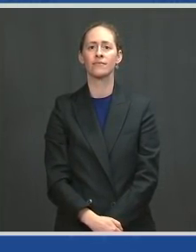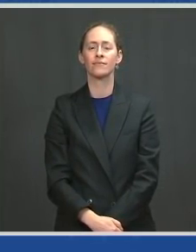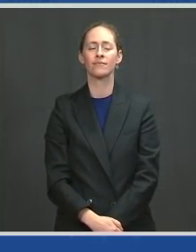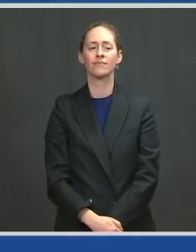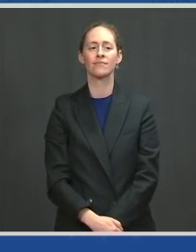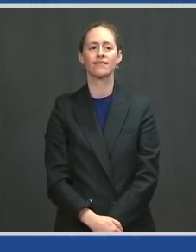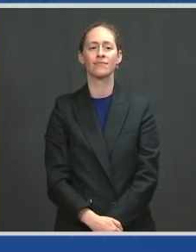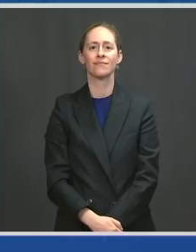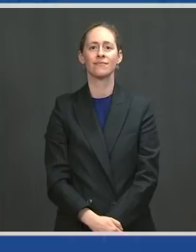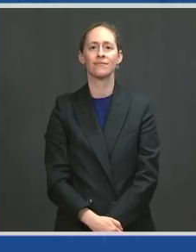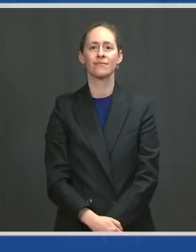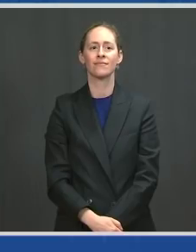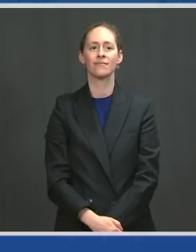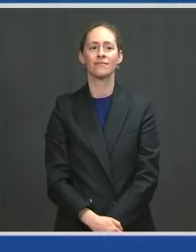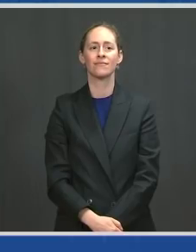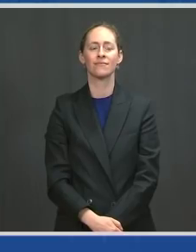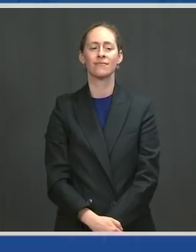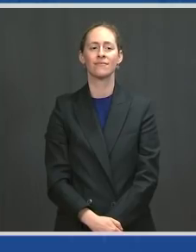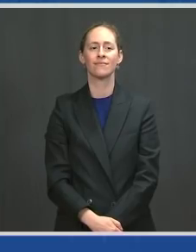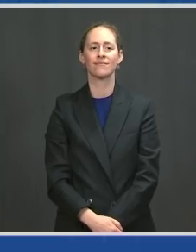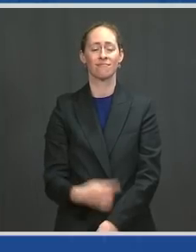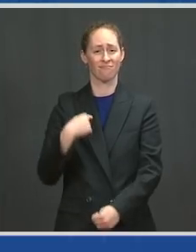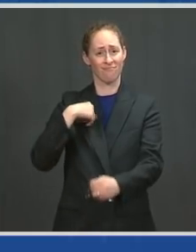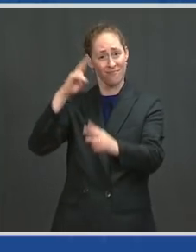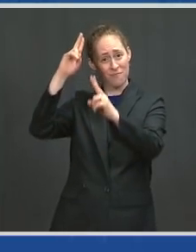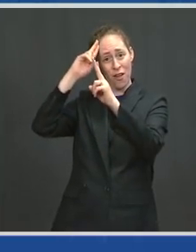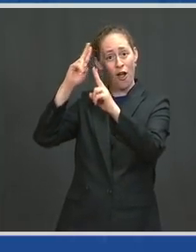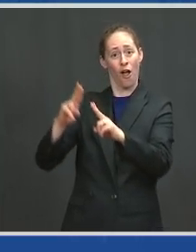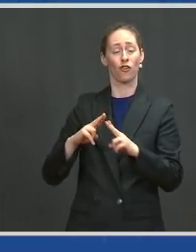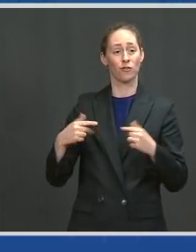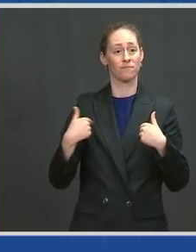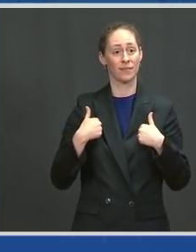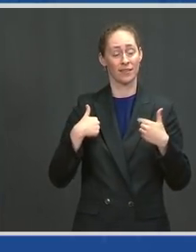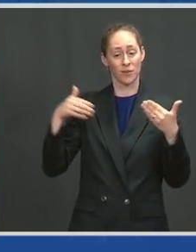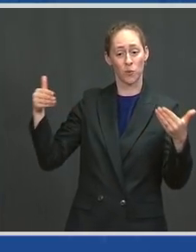It is my honor to introduce President Biden.